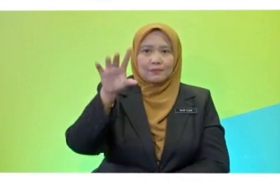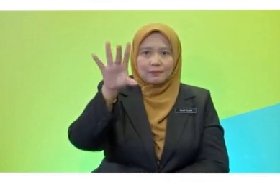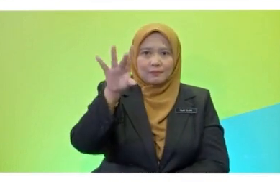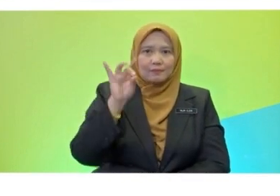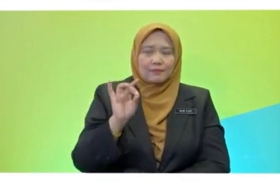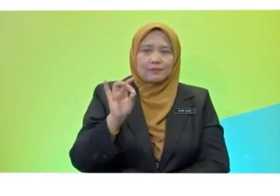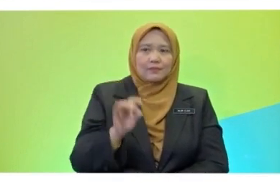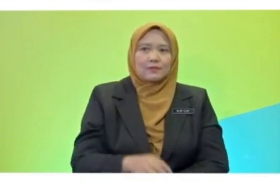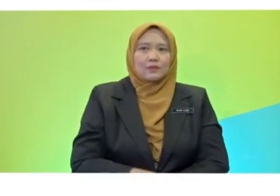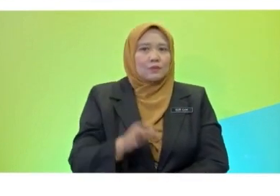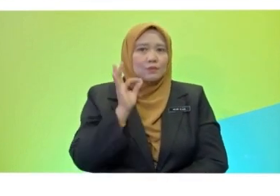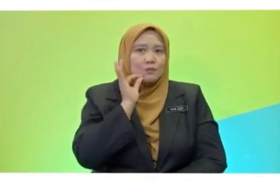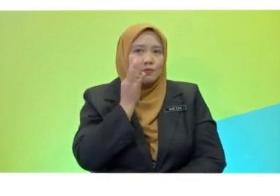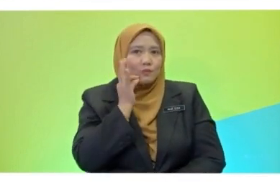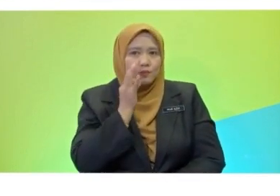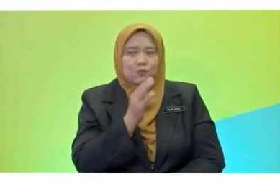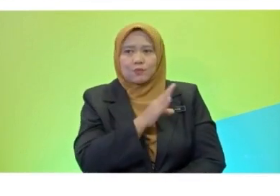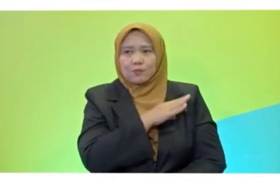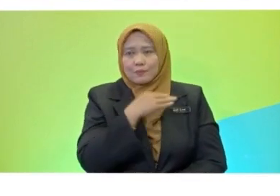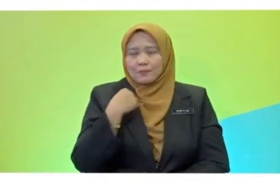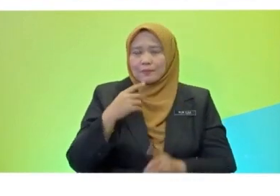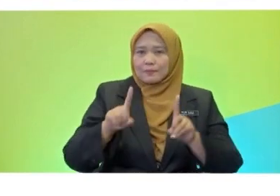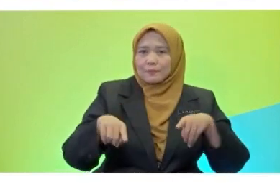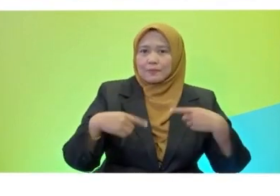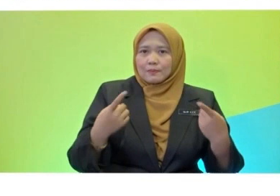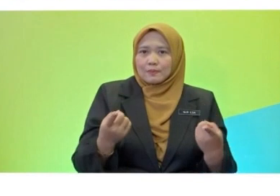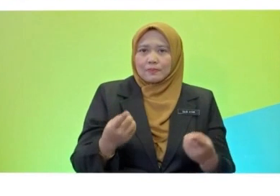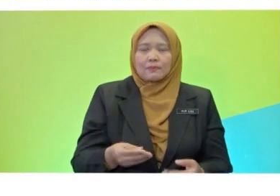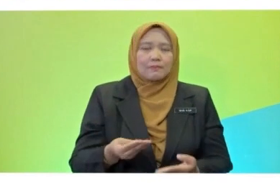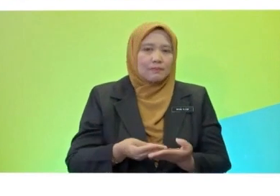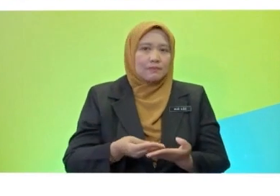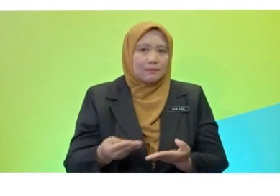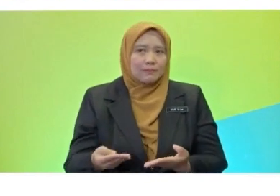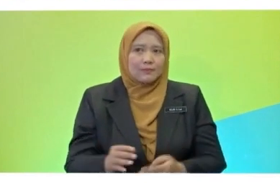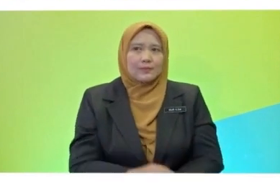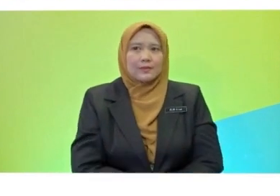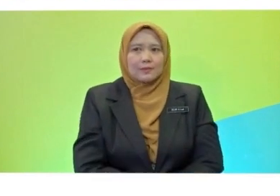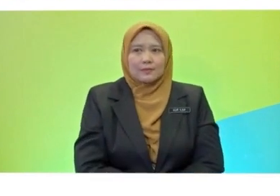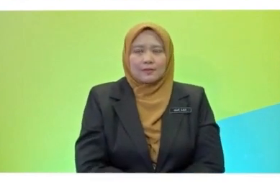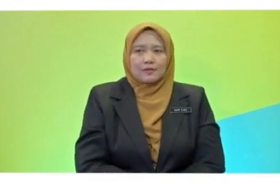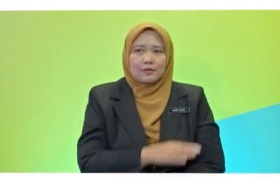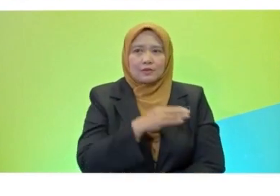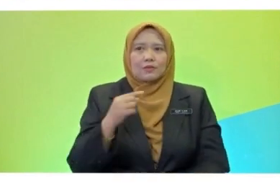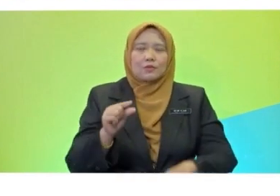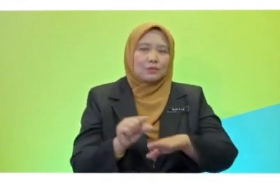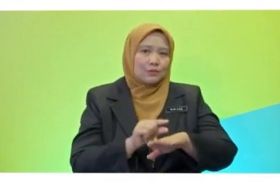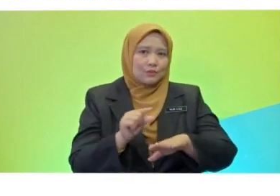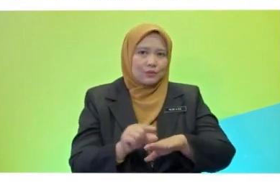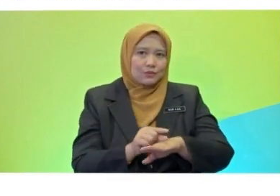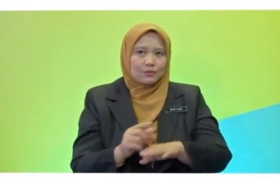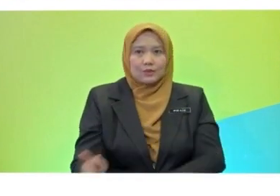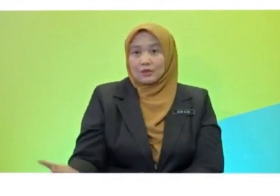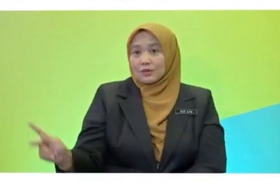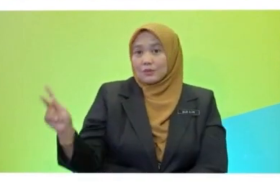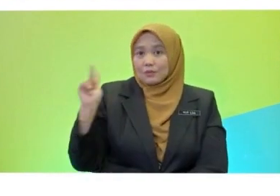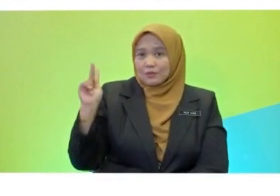Sometimes, it was hard to pull the avocados from the branches and I have to use my strength. It was fun though. Plus, I get